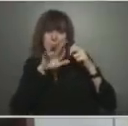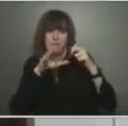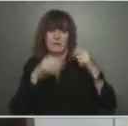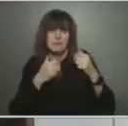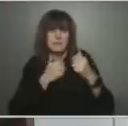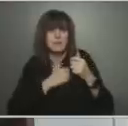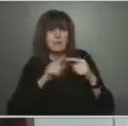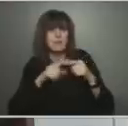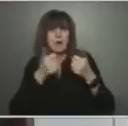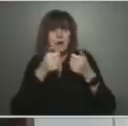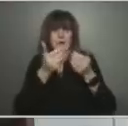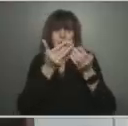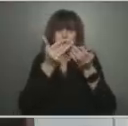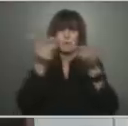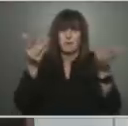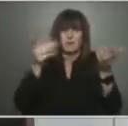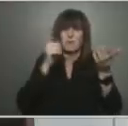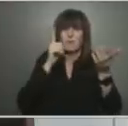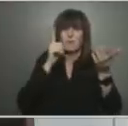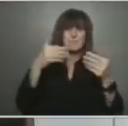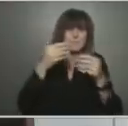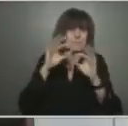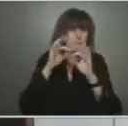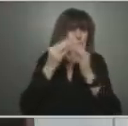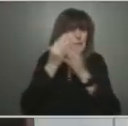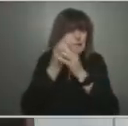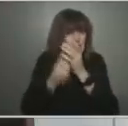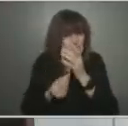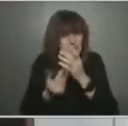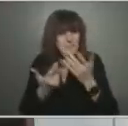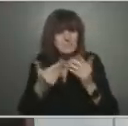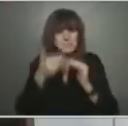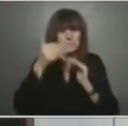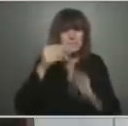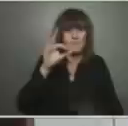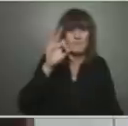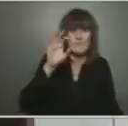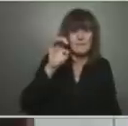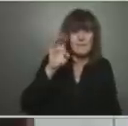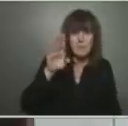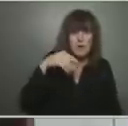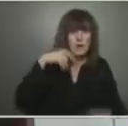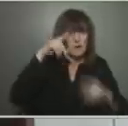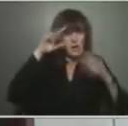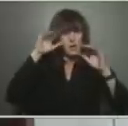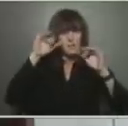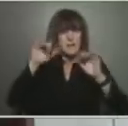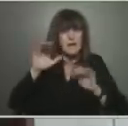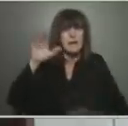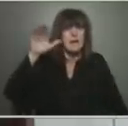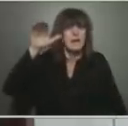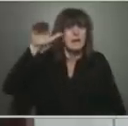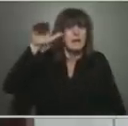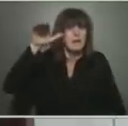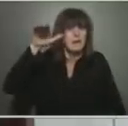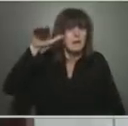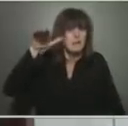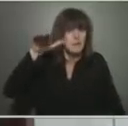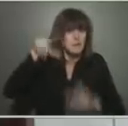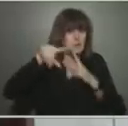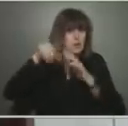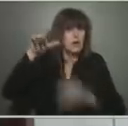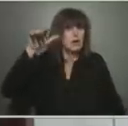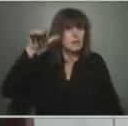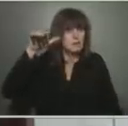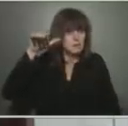February, I do hope we're cresting and we'll start to decelerate on the health system impact. I do think March will be a